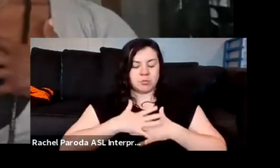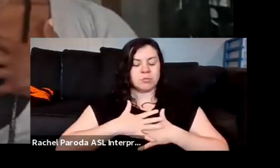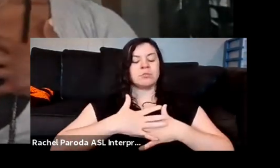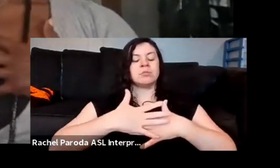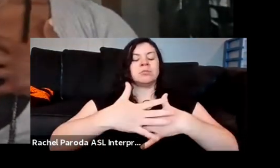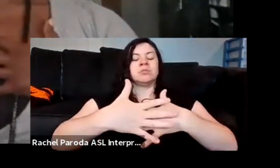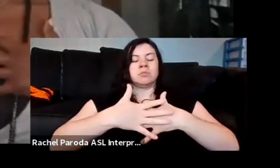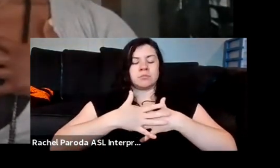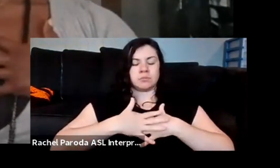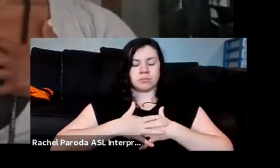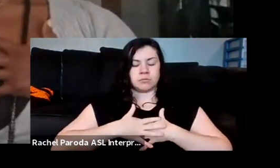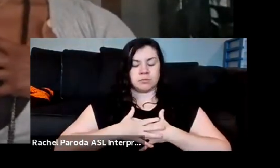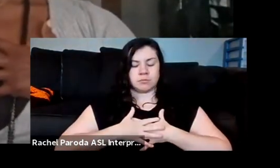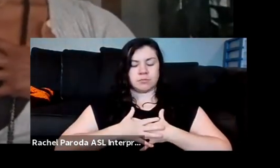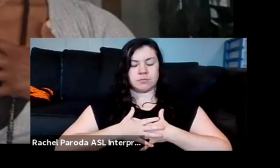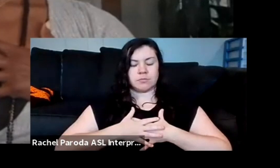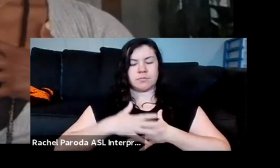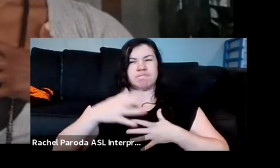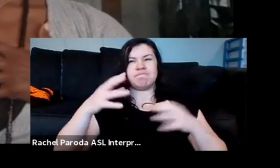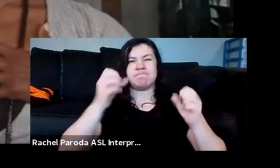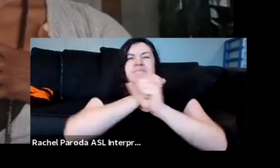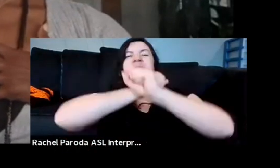Feeling and seeing the breath as it moves.